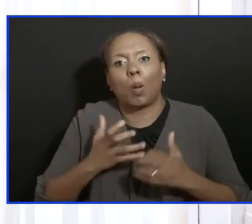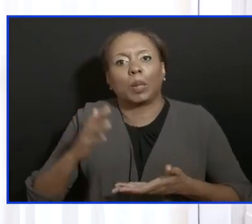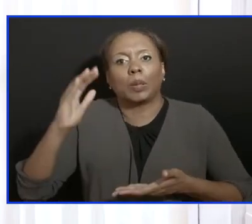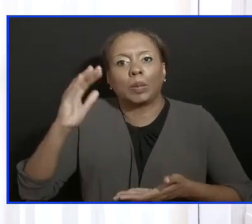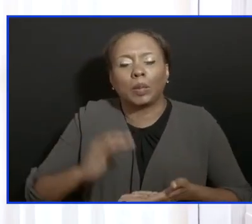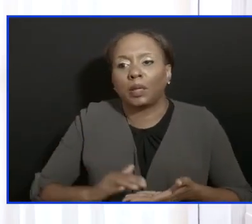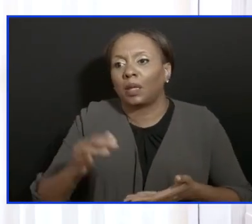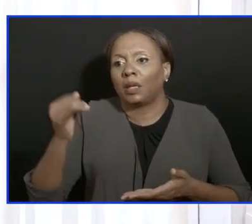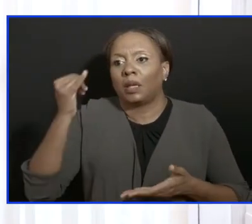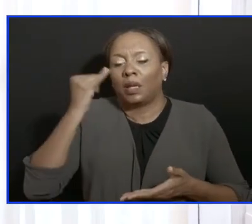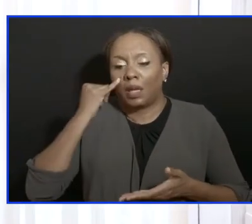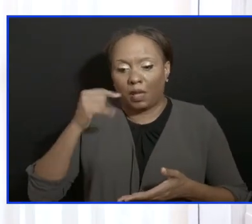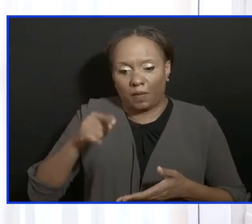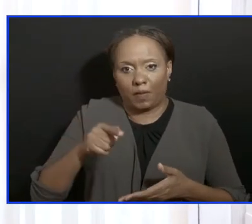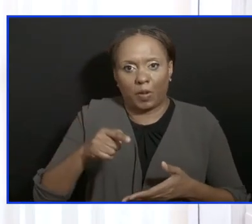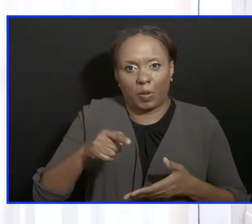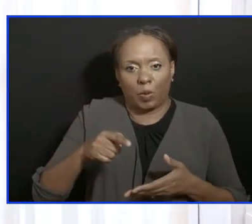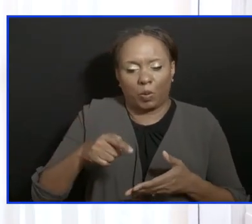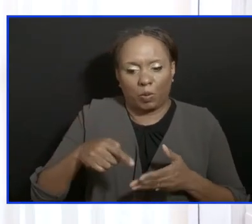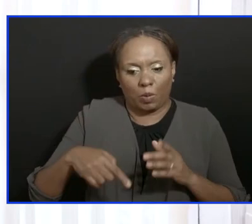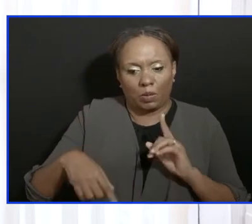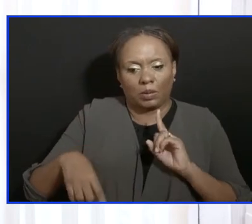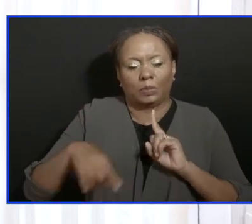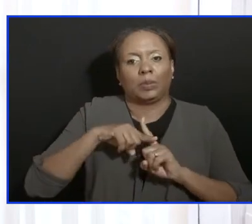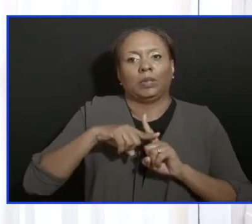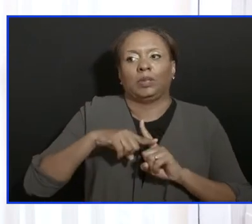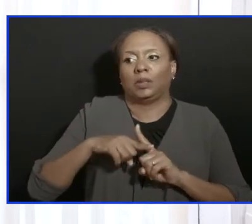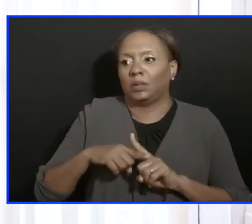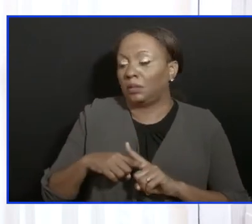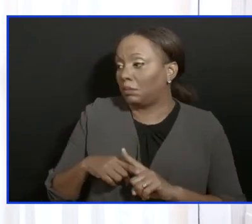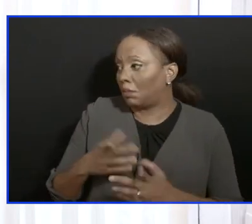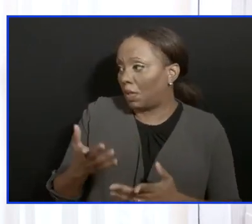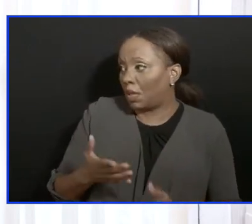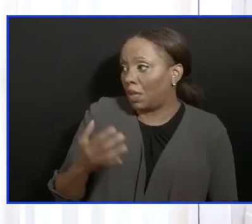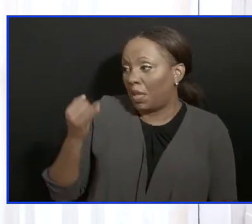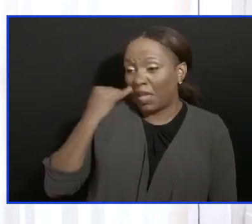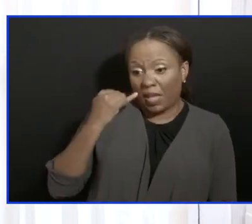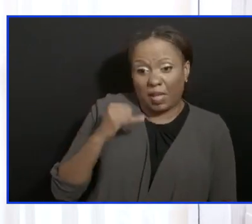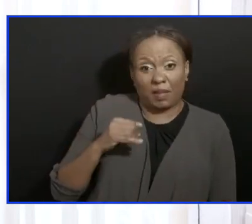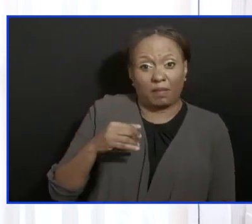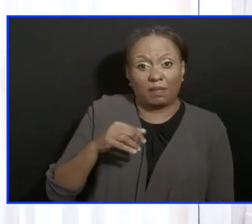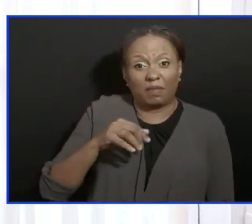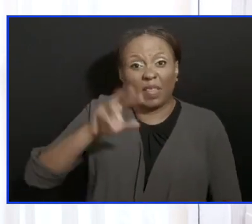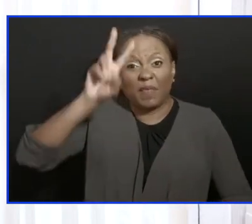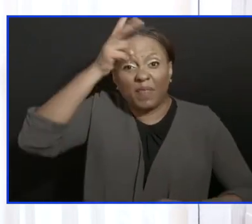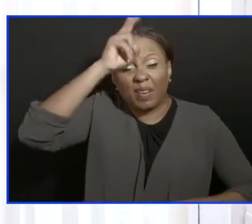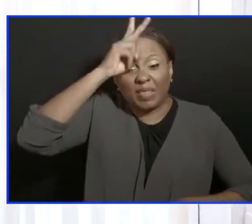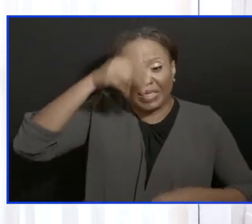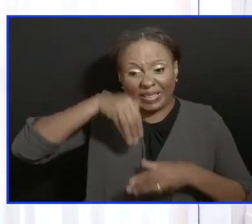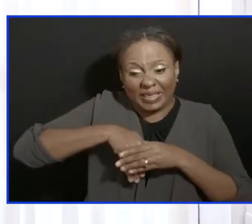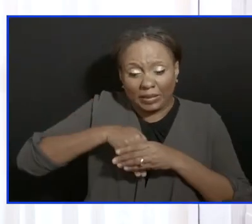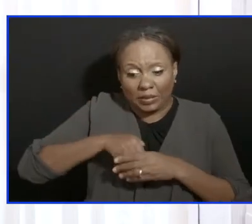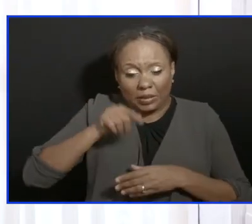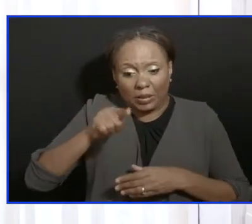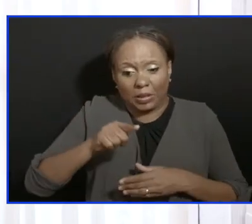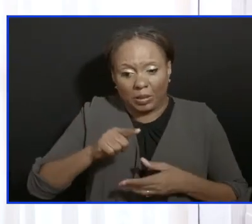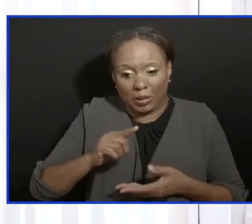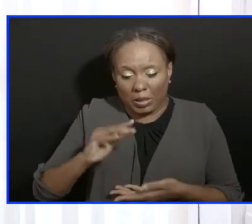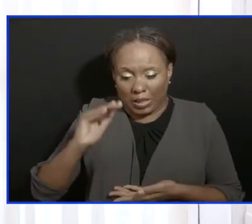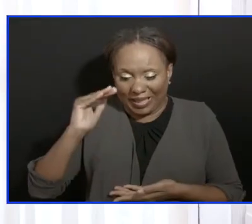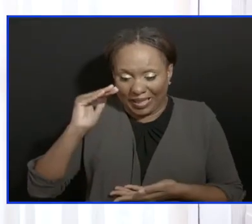contagion in you, and if the virus in you, Dr. Ford, is in you for a lesser period of time because you are